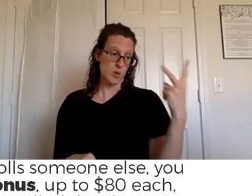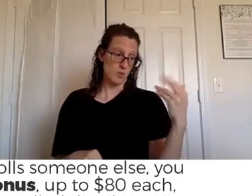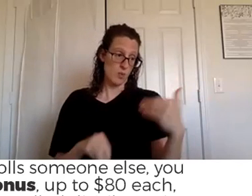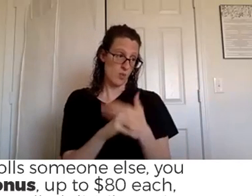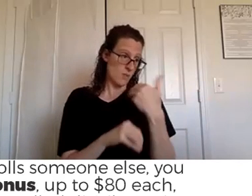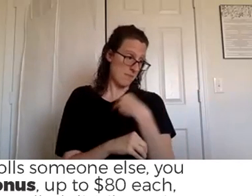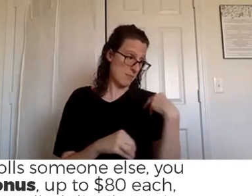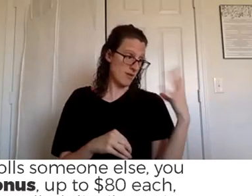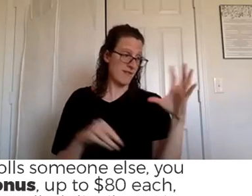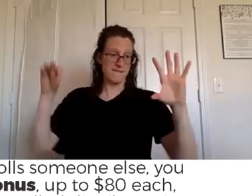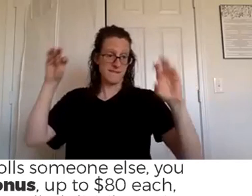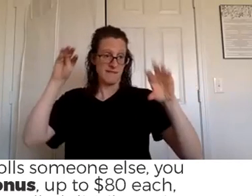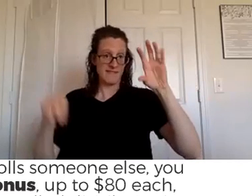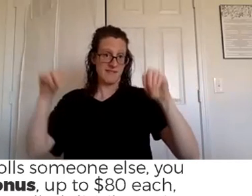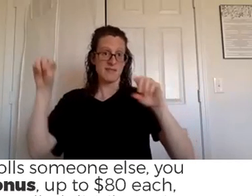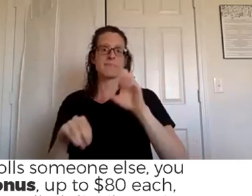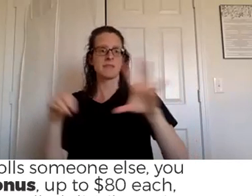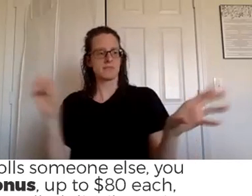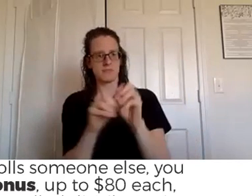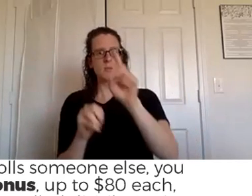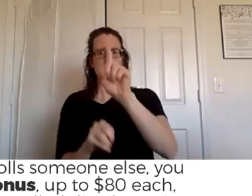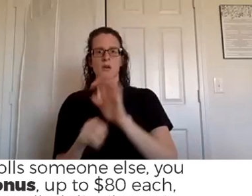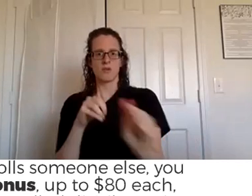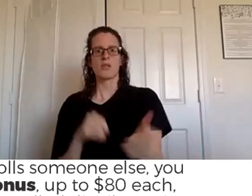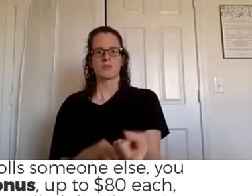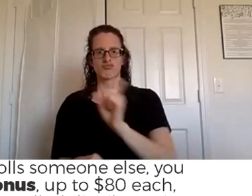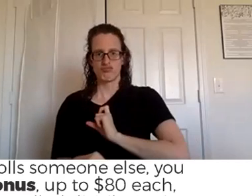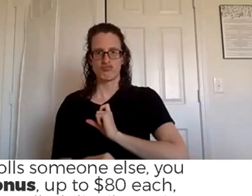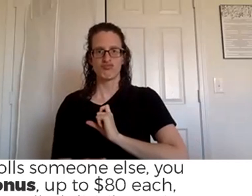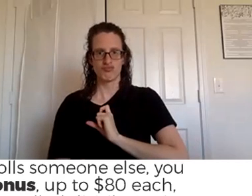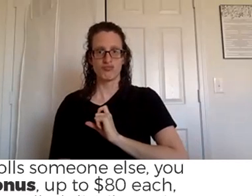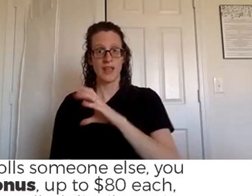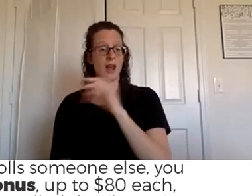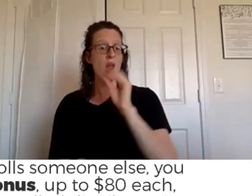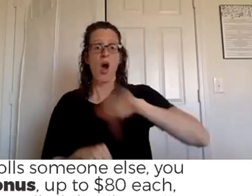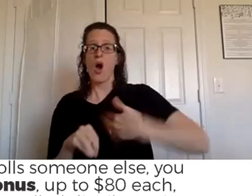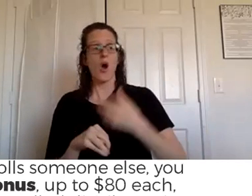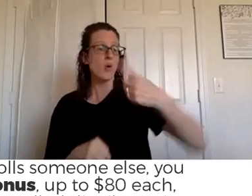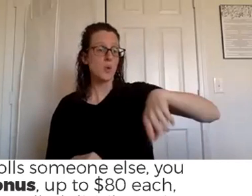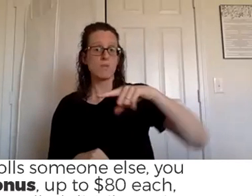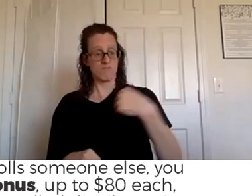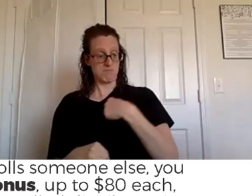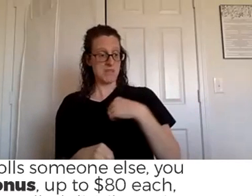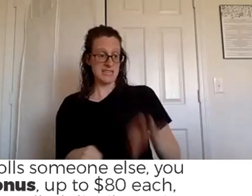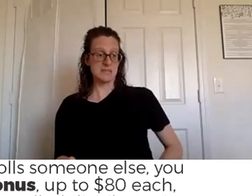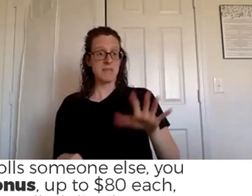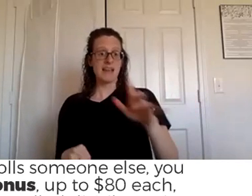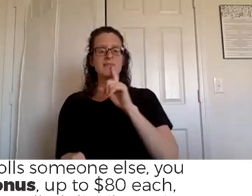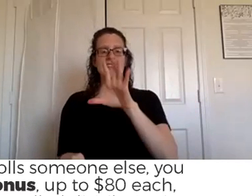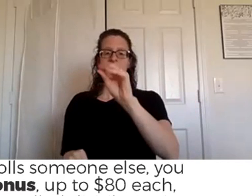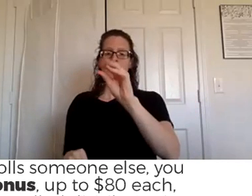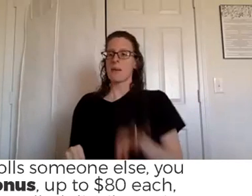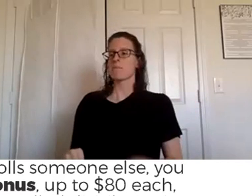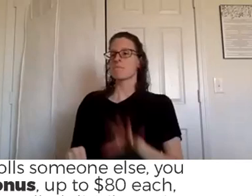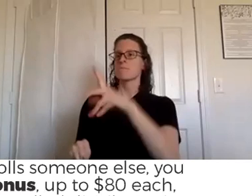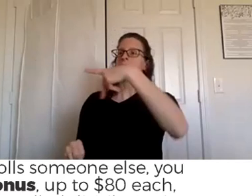second member you'd get 100 from young living and all you personally have to spend is that 50 pv around 50